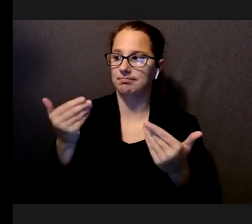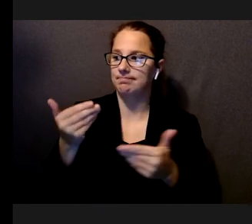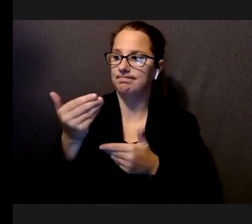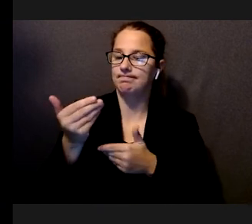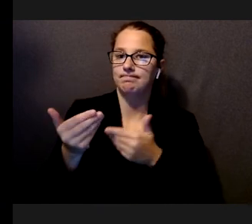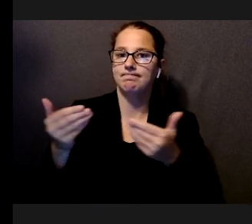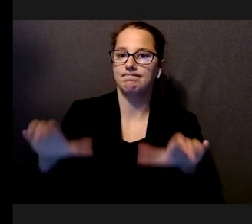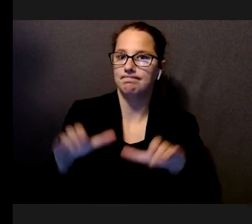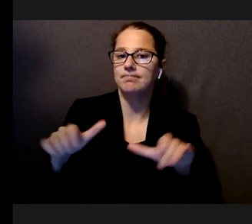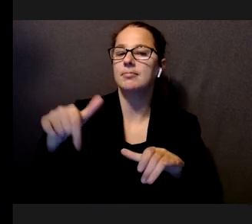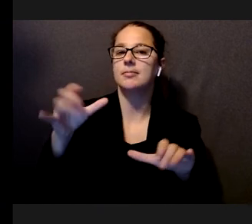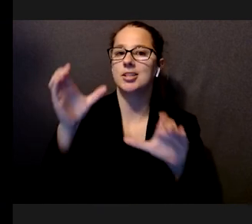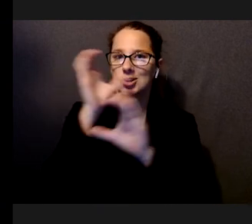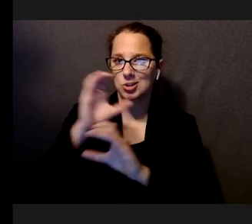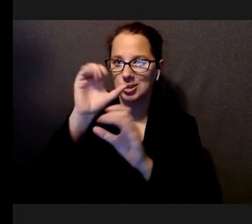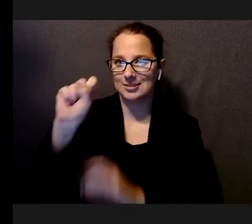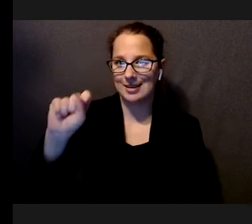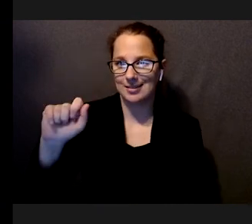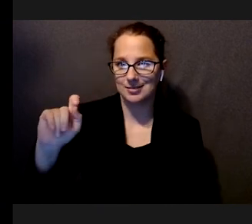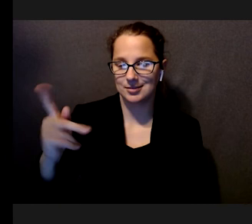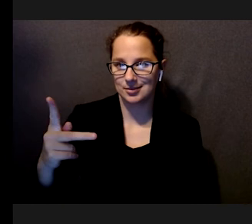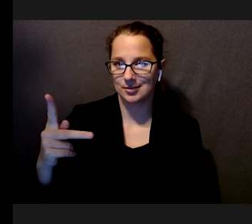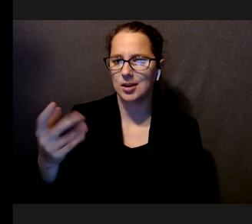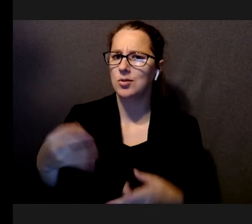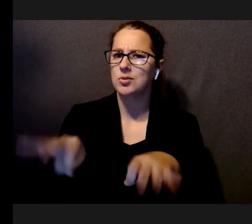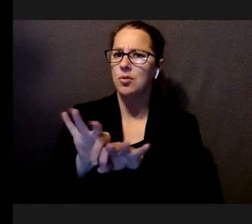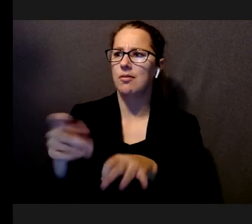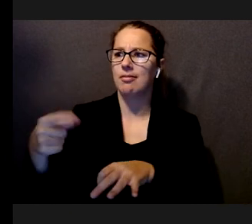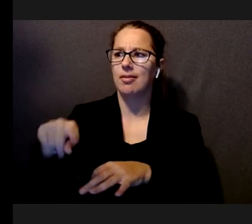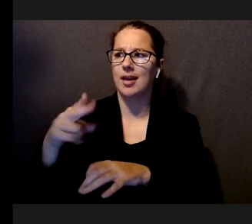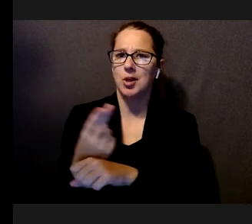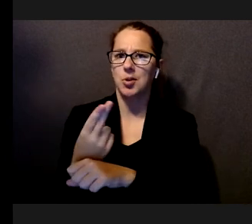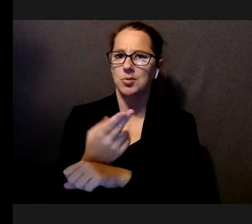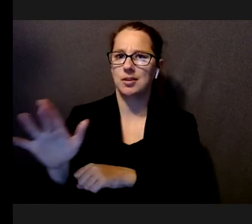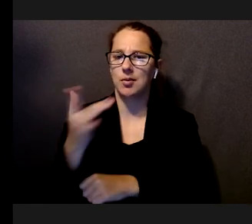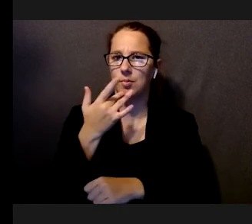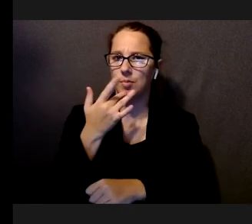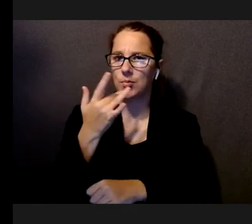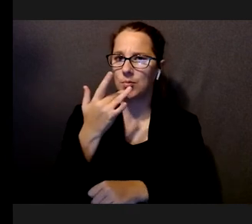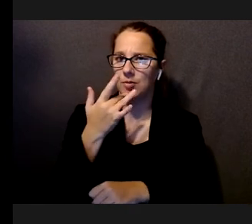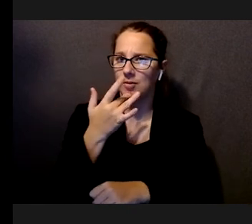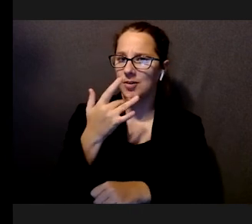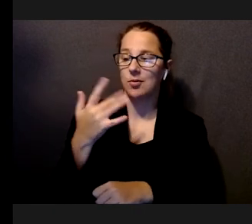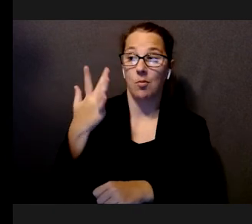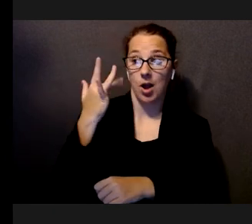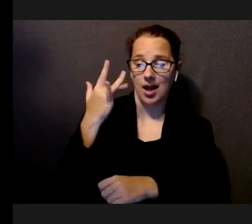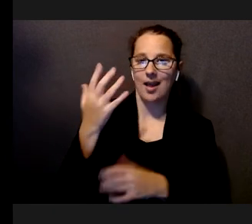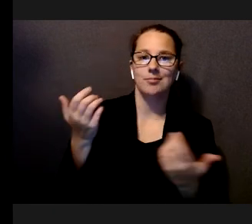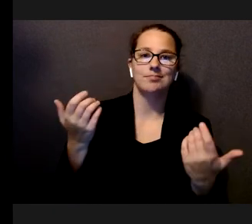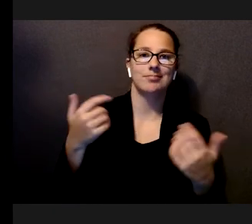to select their preferred combination because of the variety of different low vision conditions. So, we really wanted to make the system